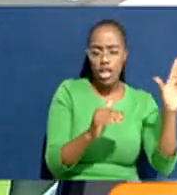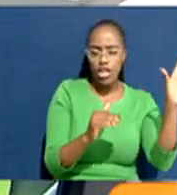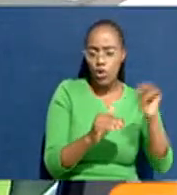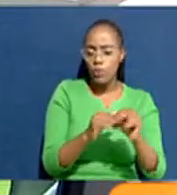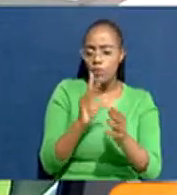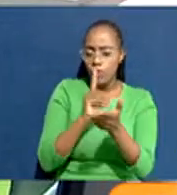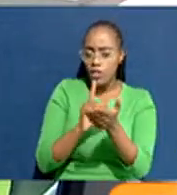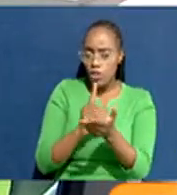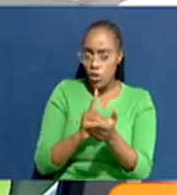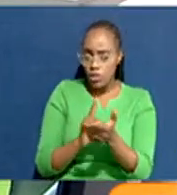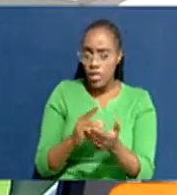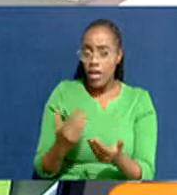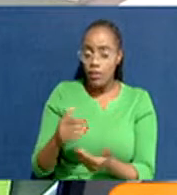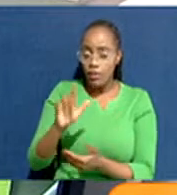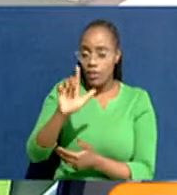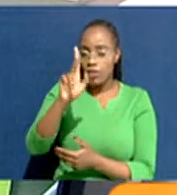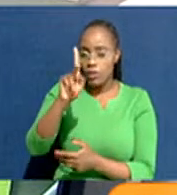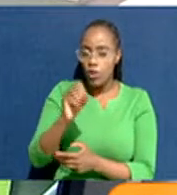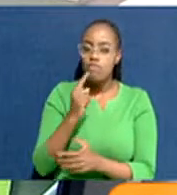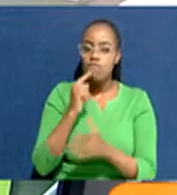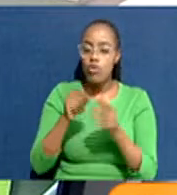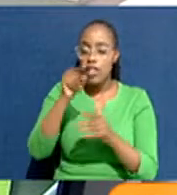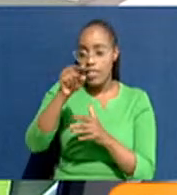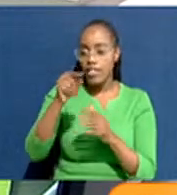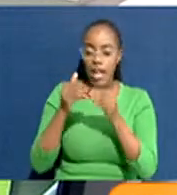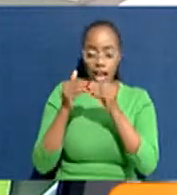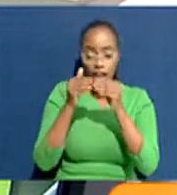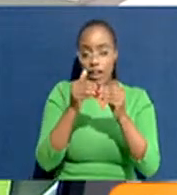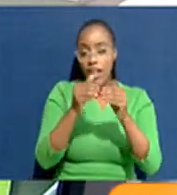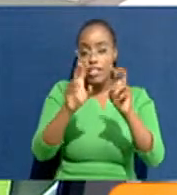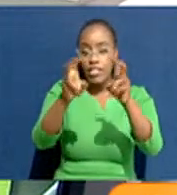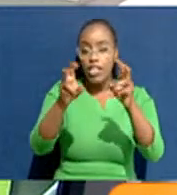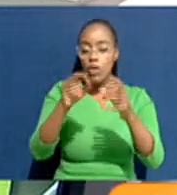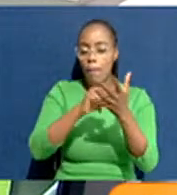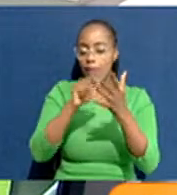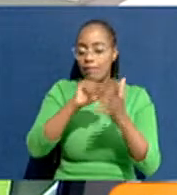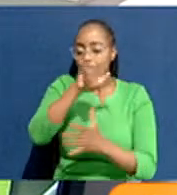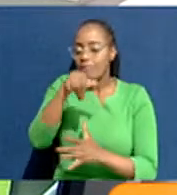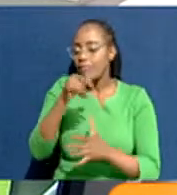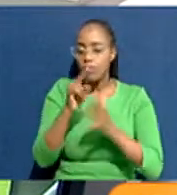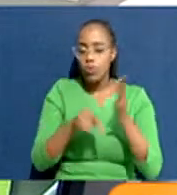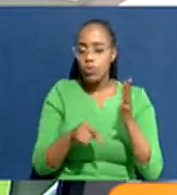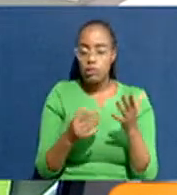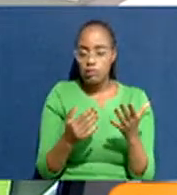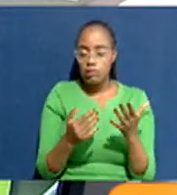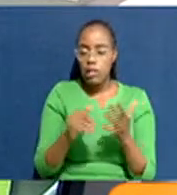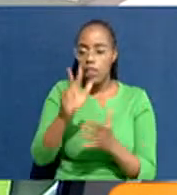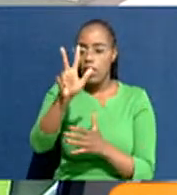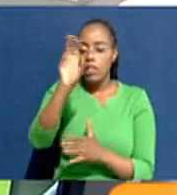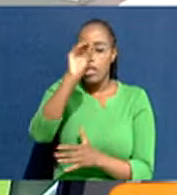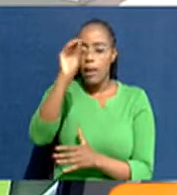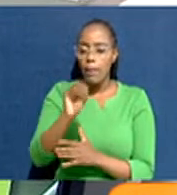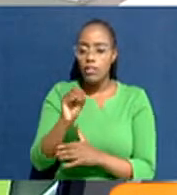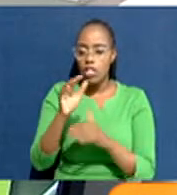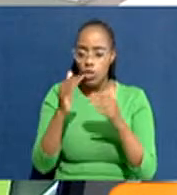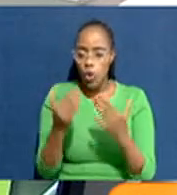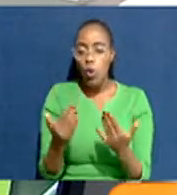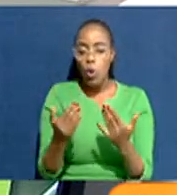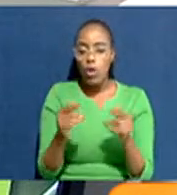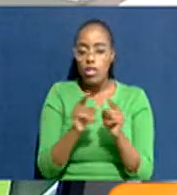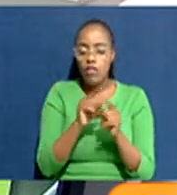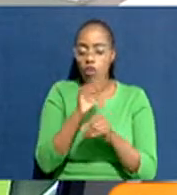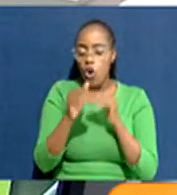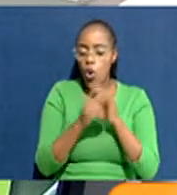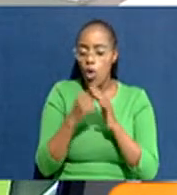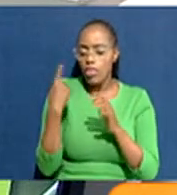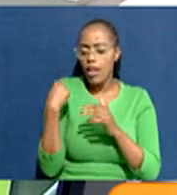Rugo, is you say this is a governance issue. So this is not just about the 3% and, you know, all these